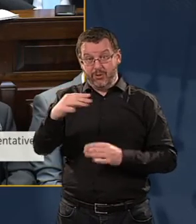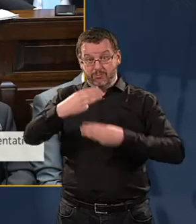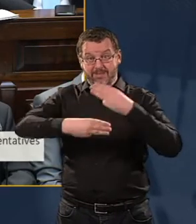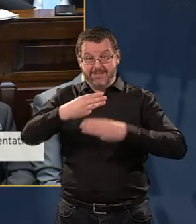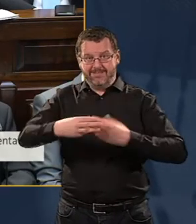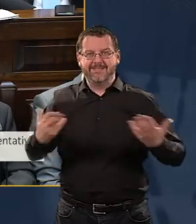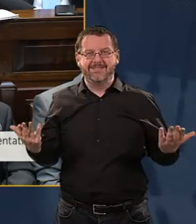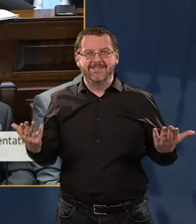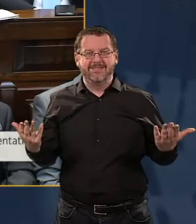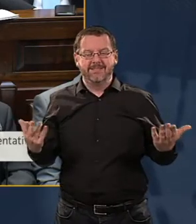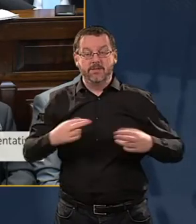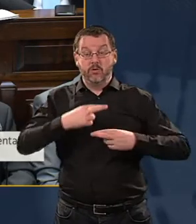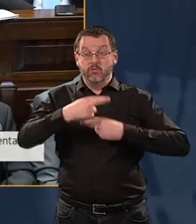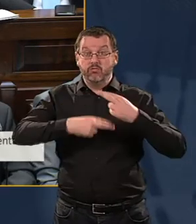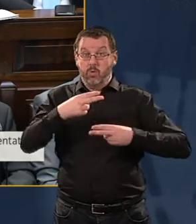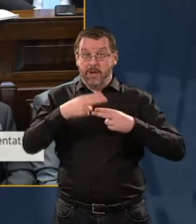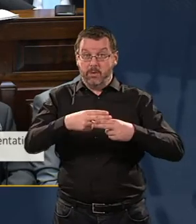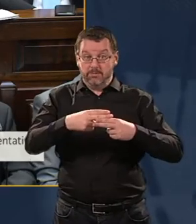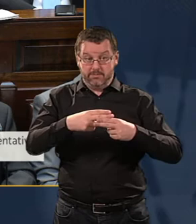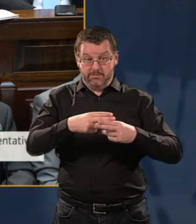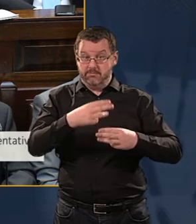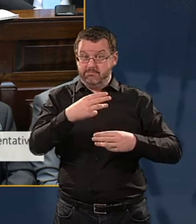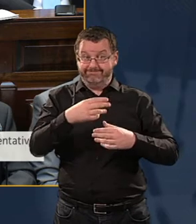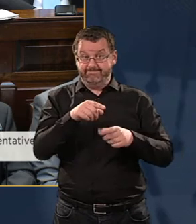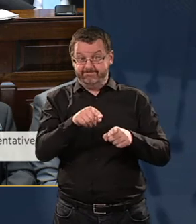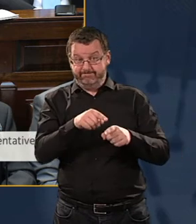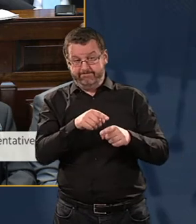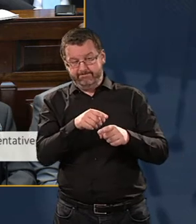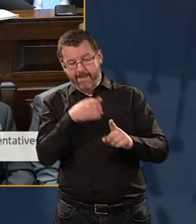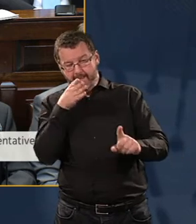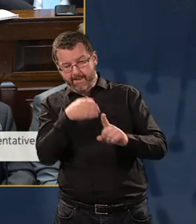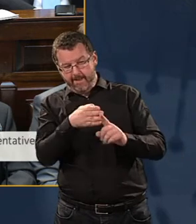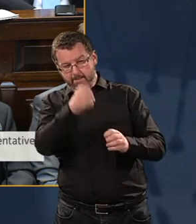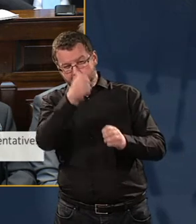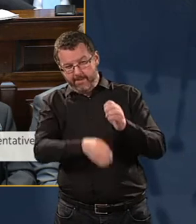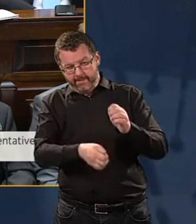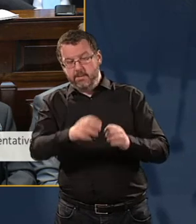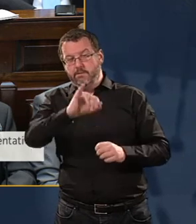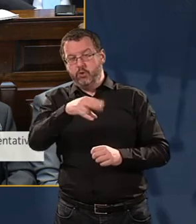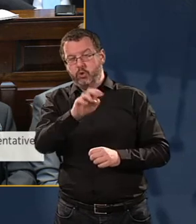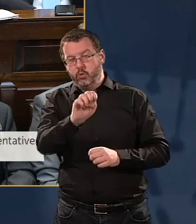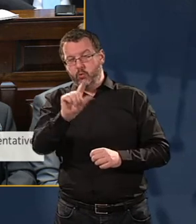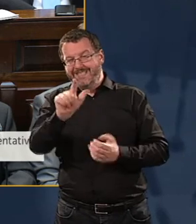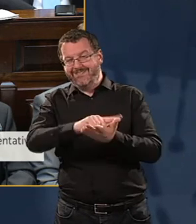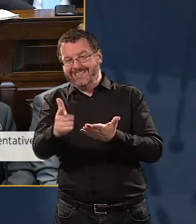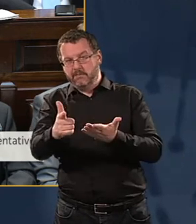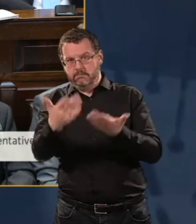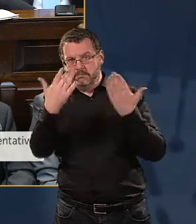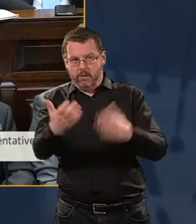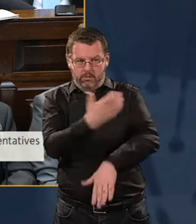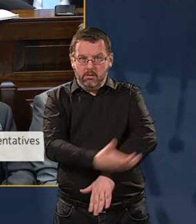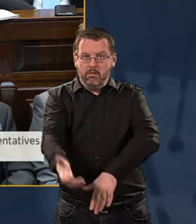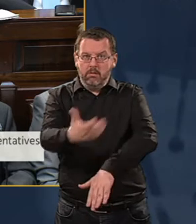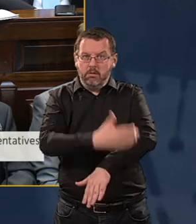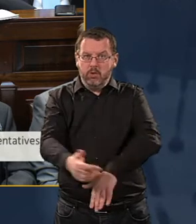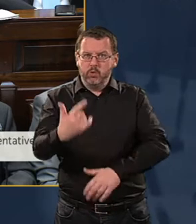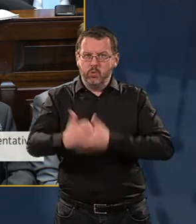this process was targeted for June 2017, but it's still ongoing now, some two years